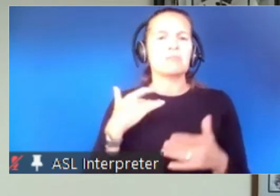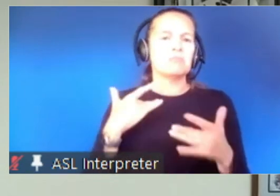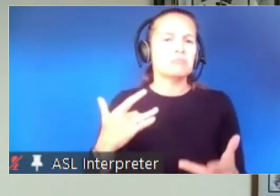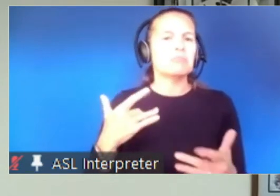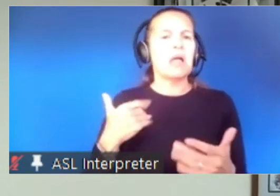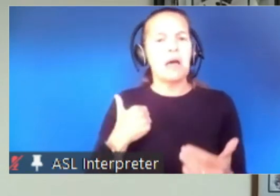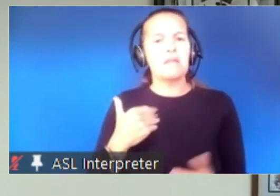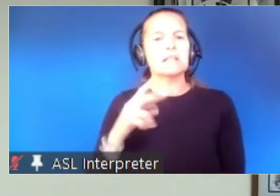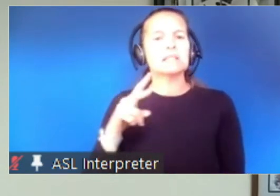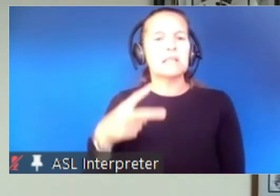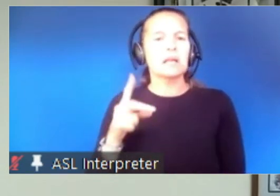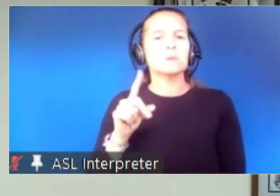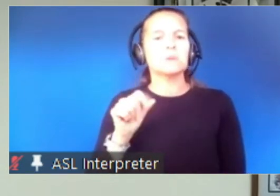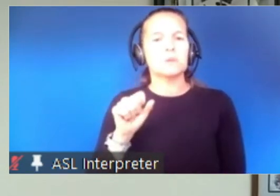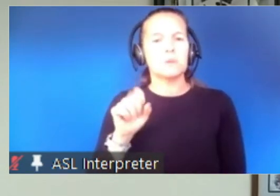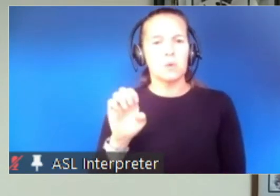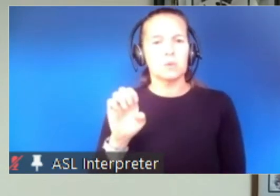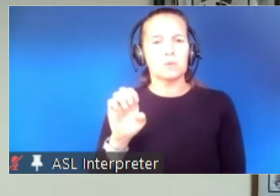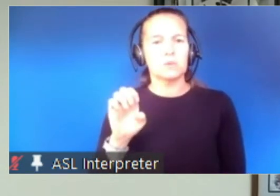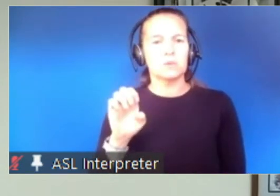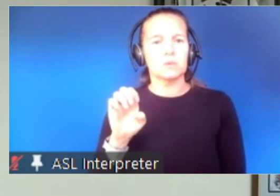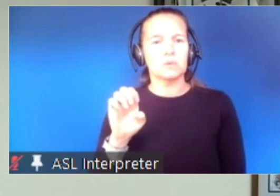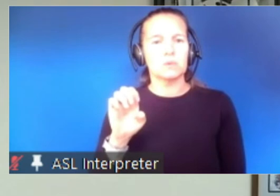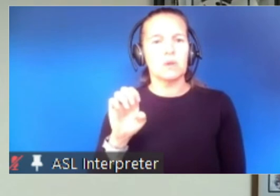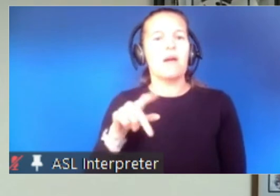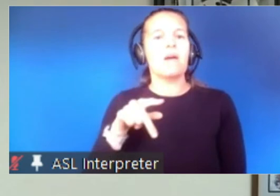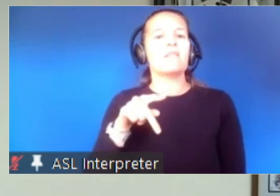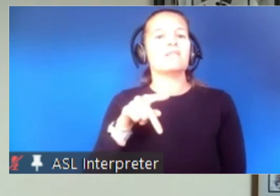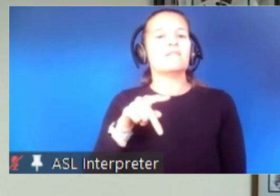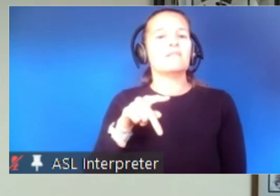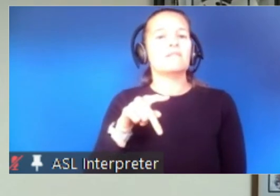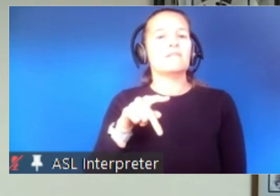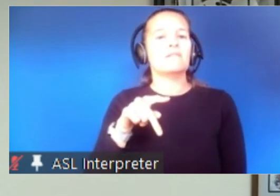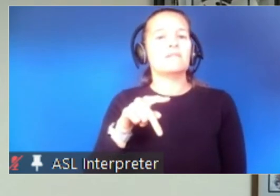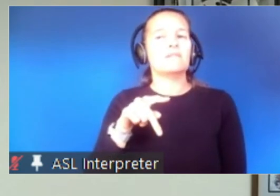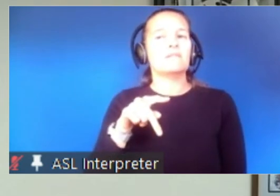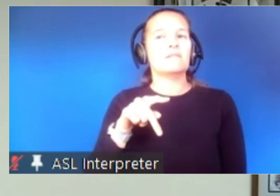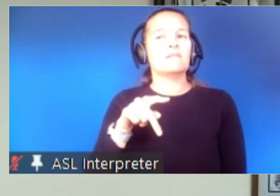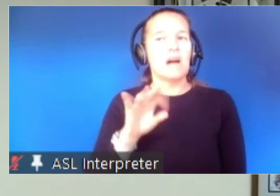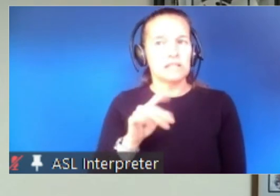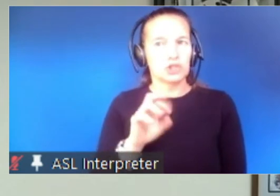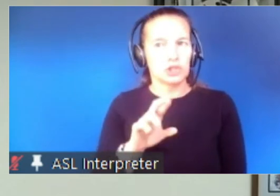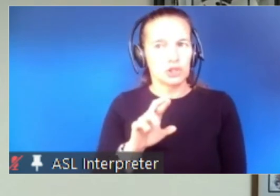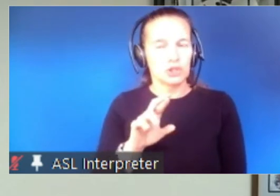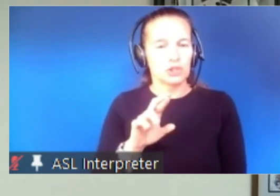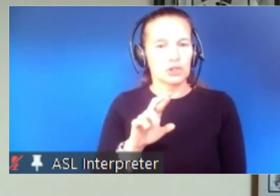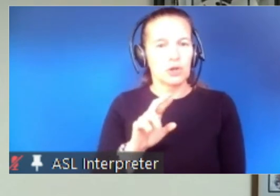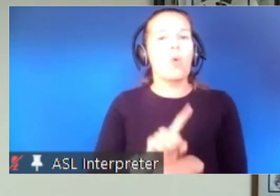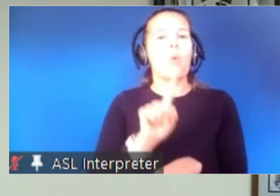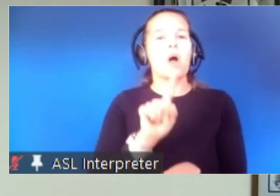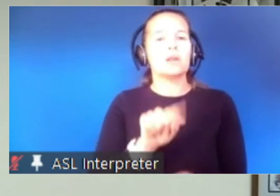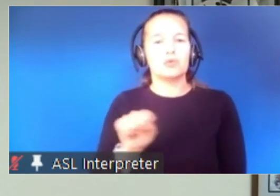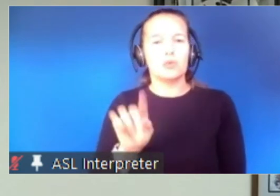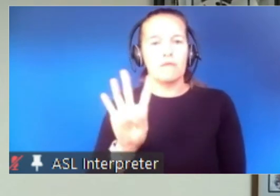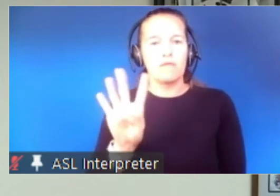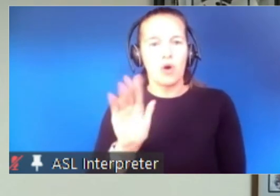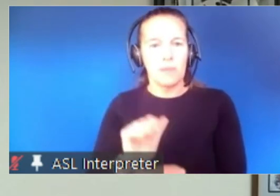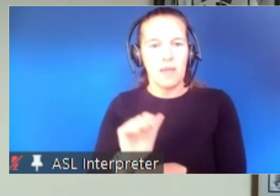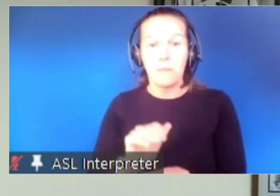of Pfizer from 1 to 4 p.m. by appointment only